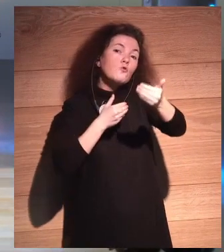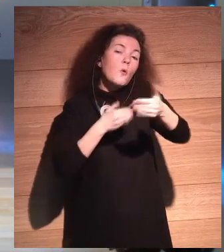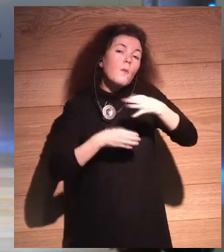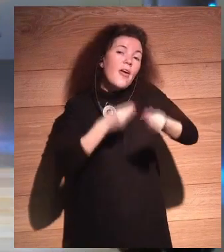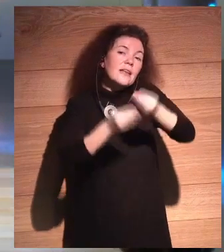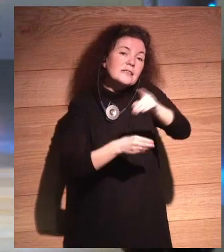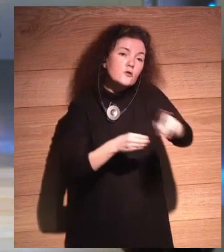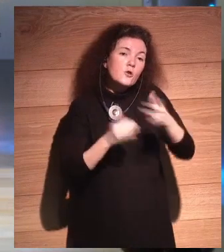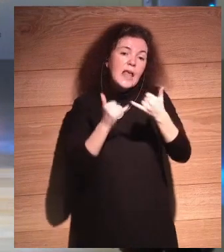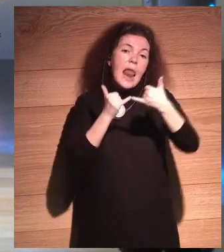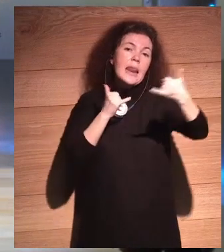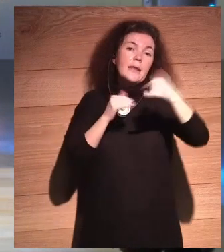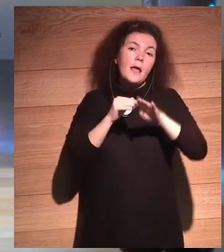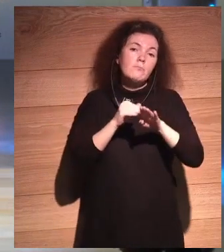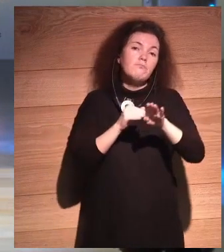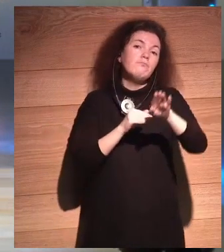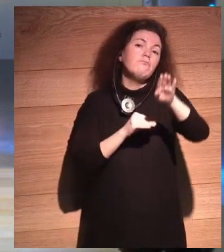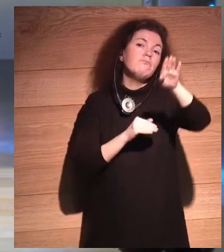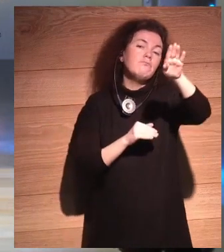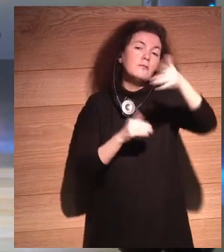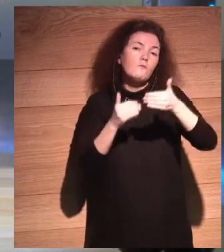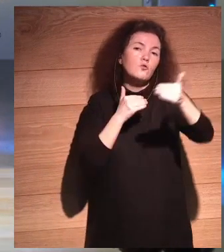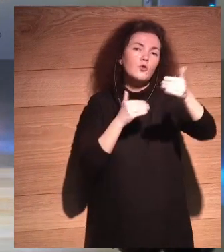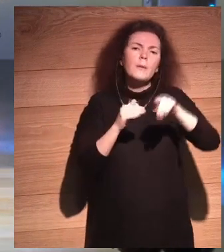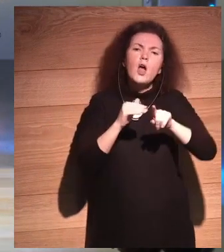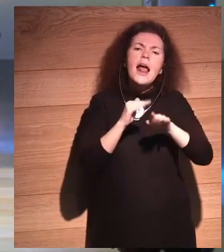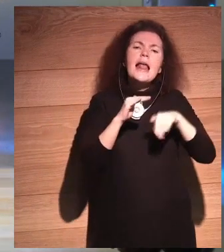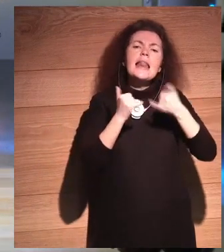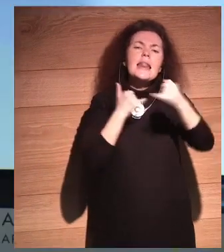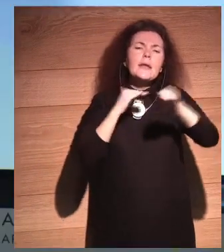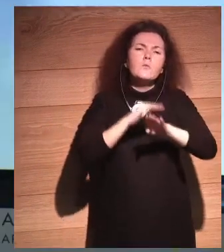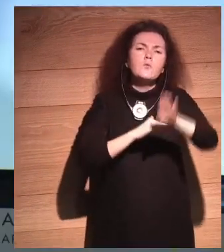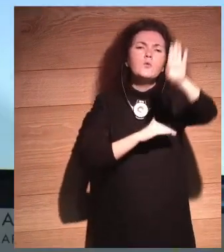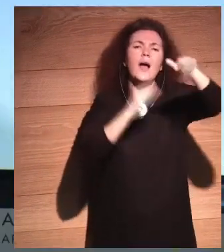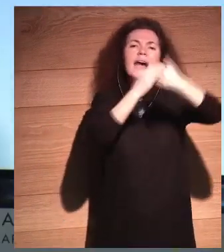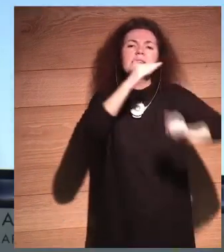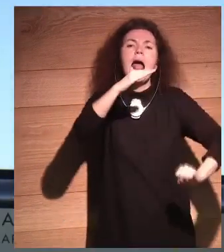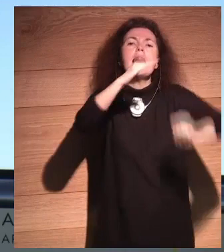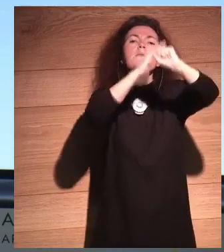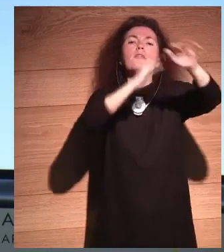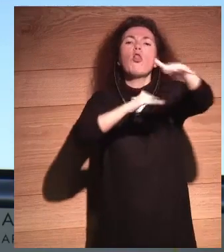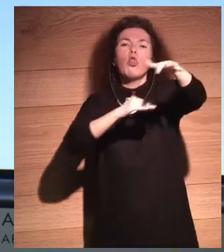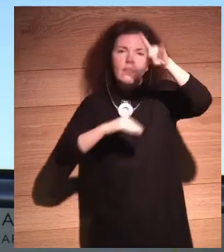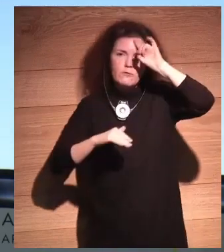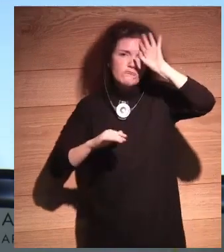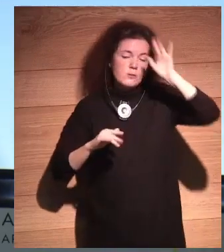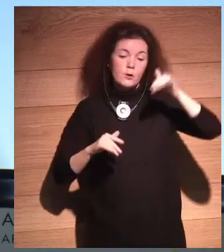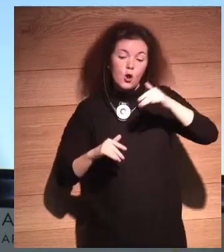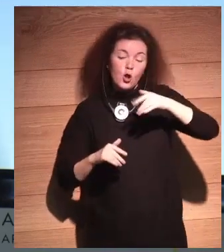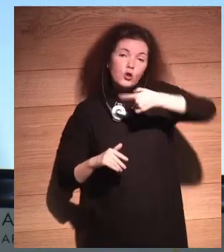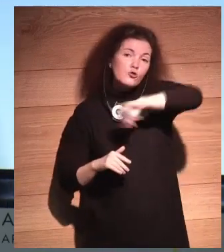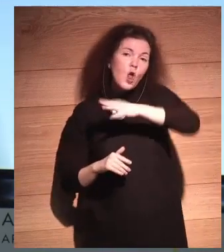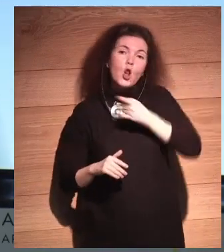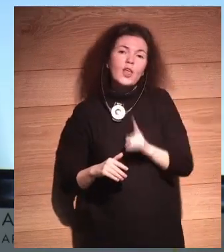How far will it rise? I don't know. But here's the biggest problem. We don't want a machine that has what's called AGI, artificial